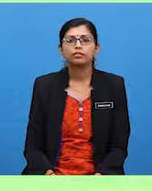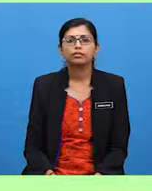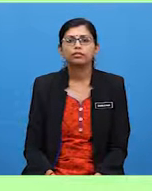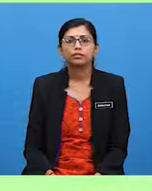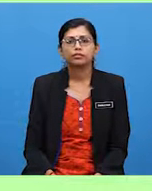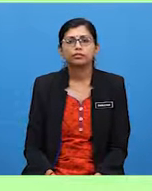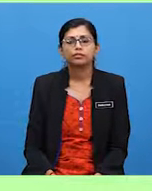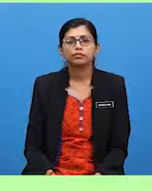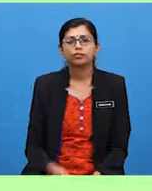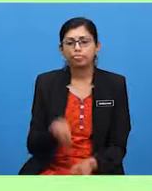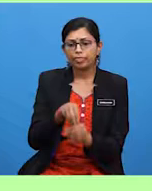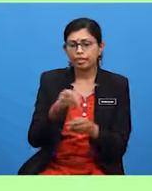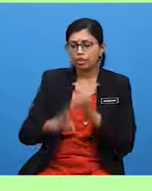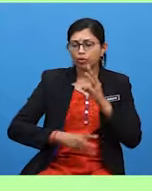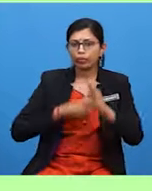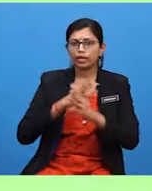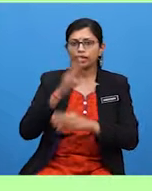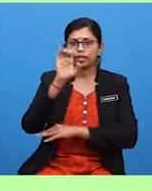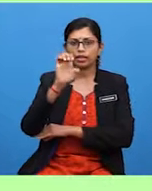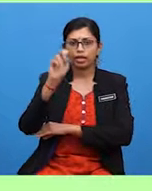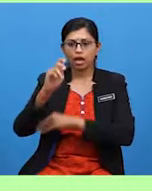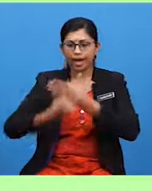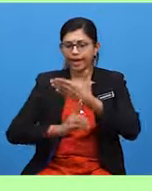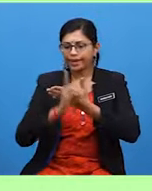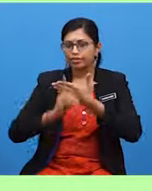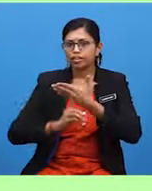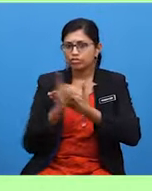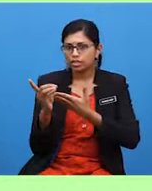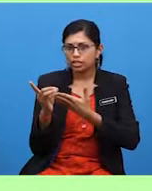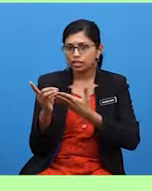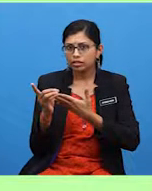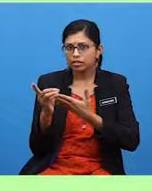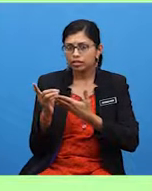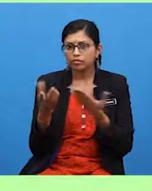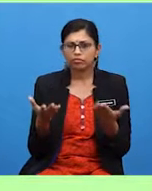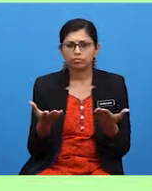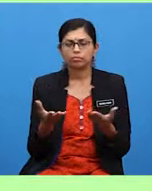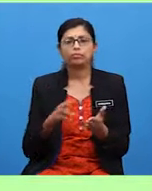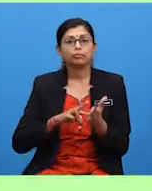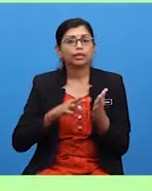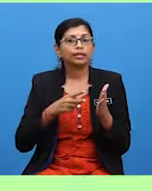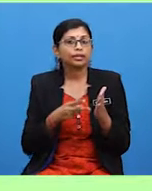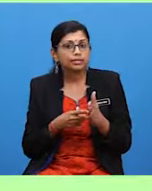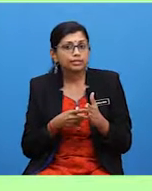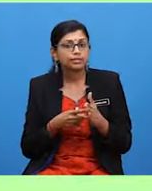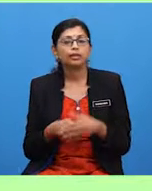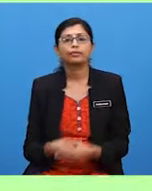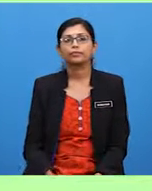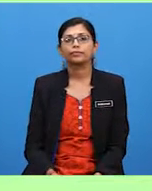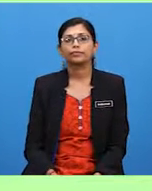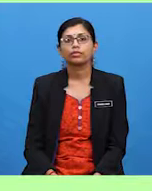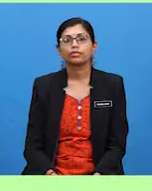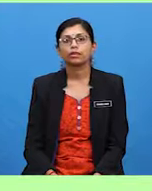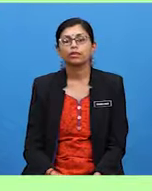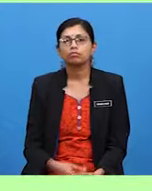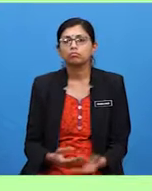species in the world. Endangered species is a type of animal that may